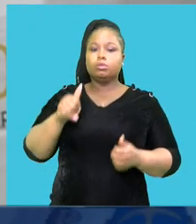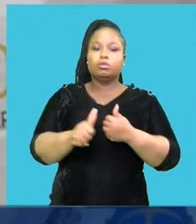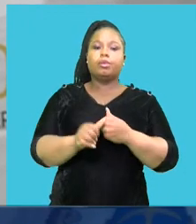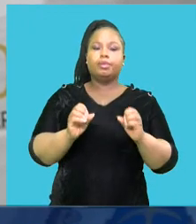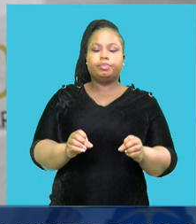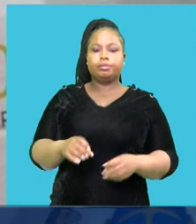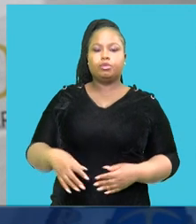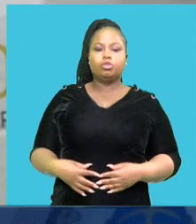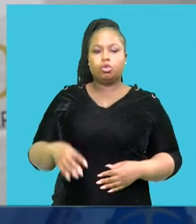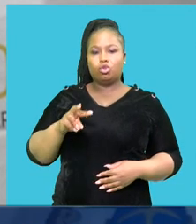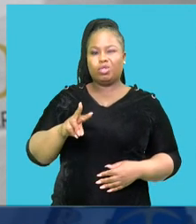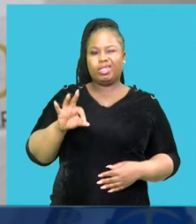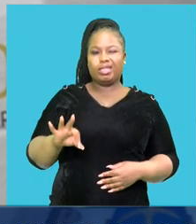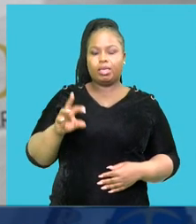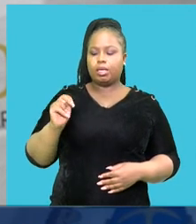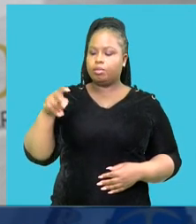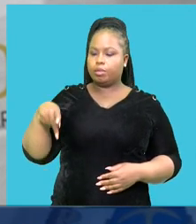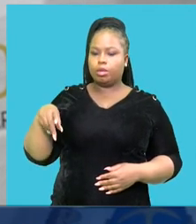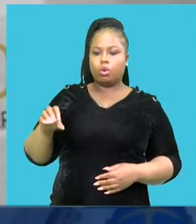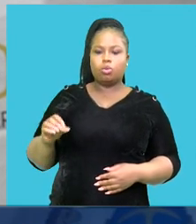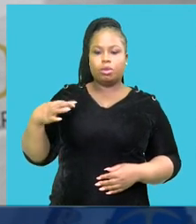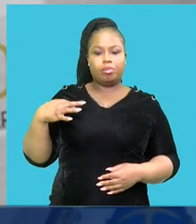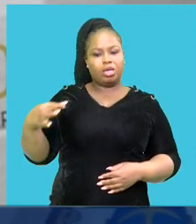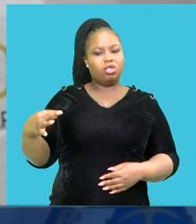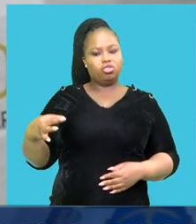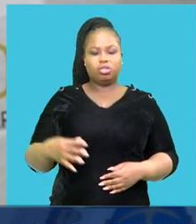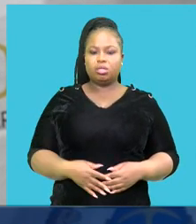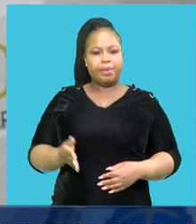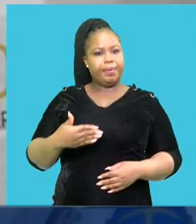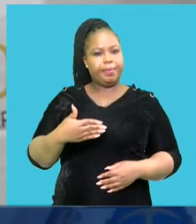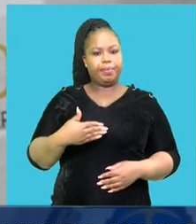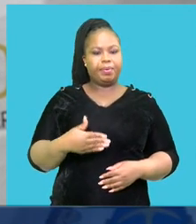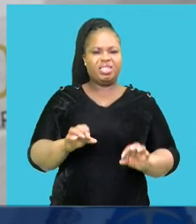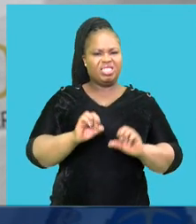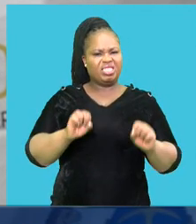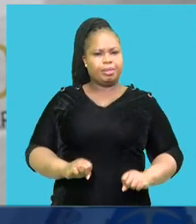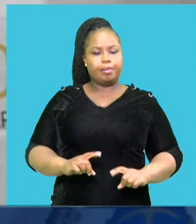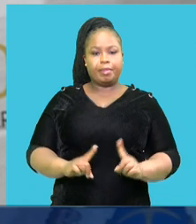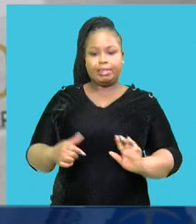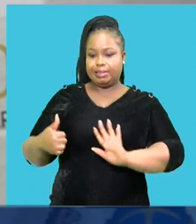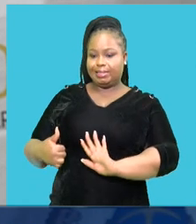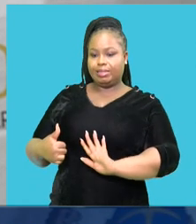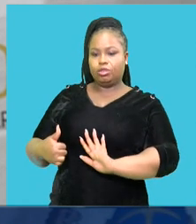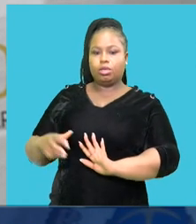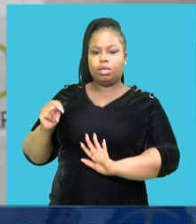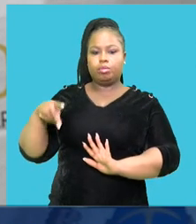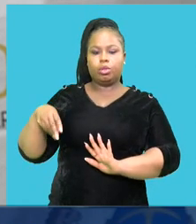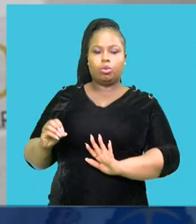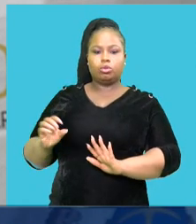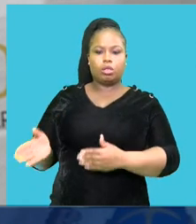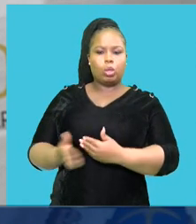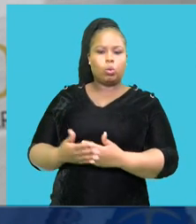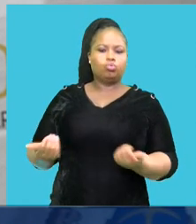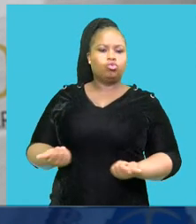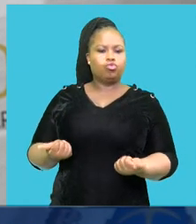for 23 NPO's have not been found in the system, while six NPO's have since been closed